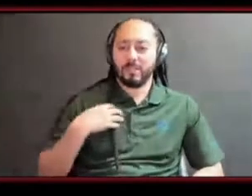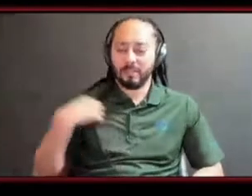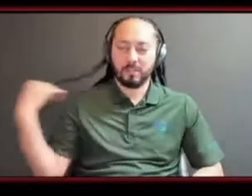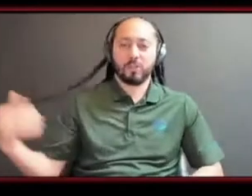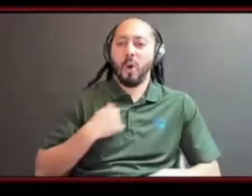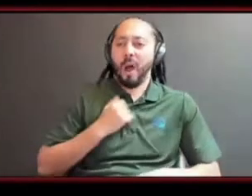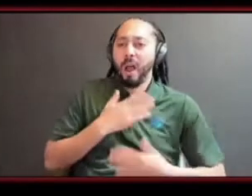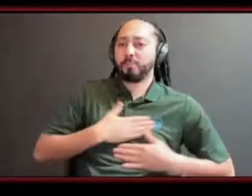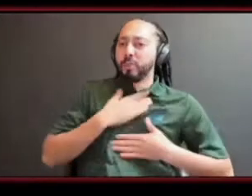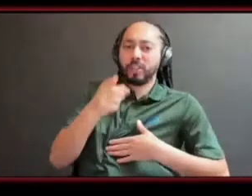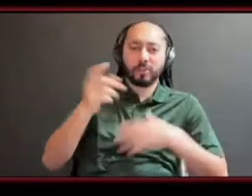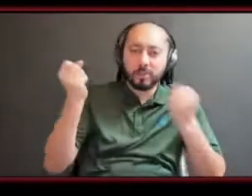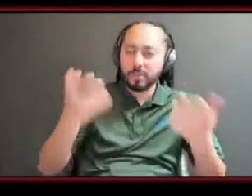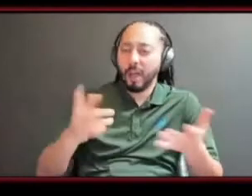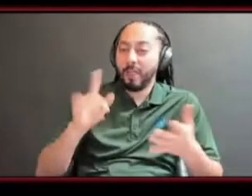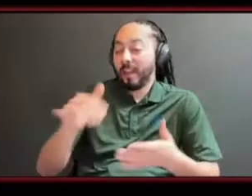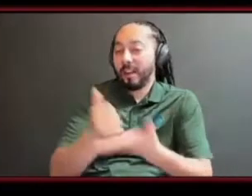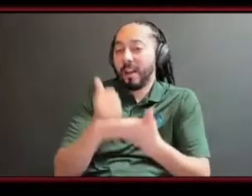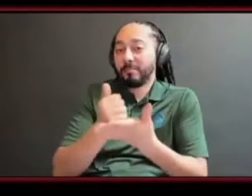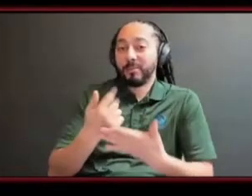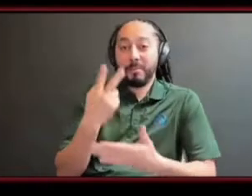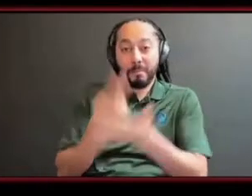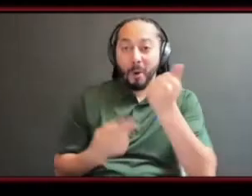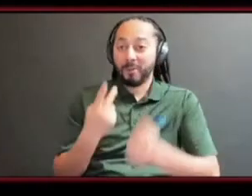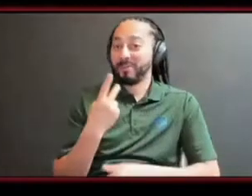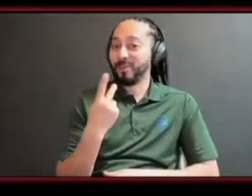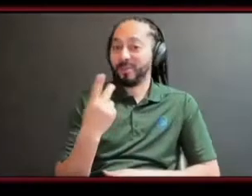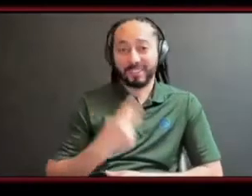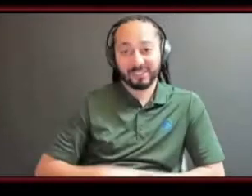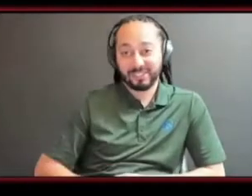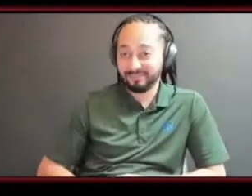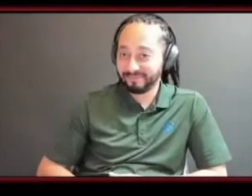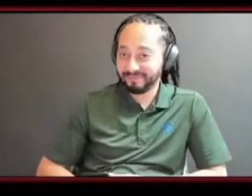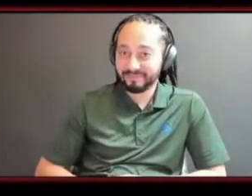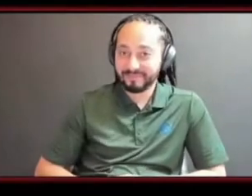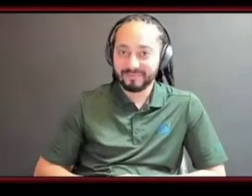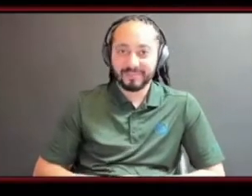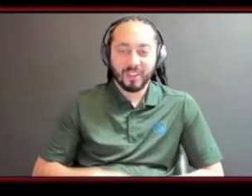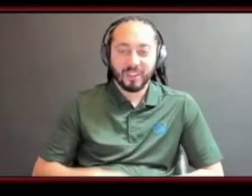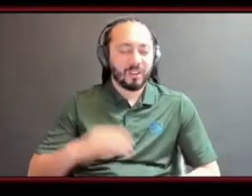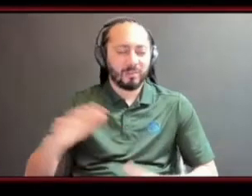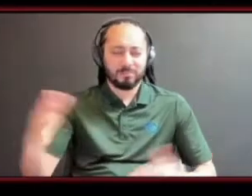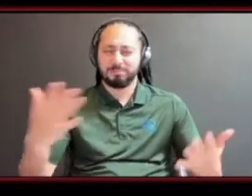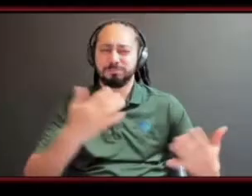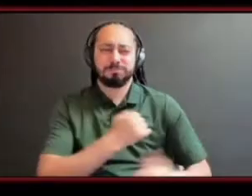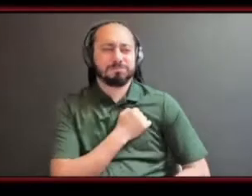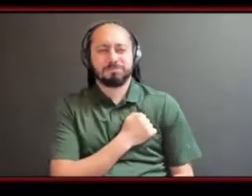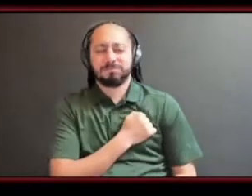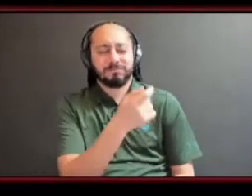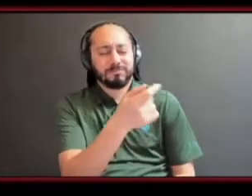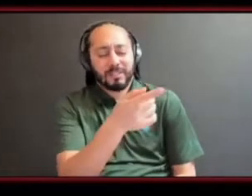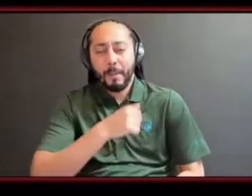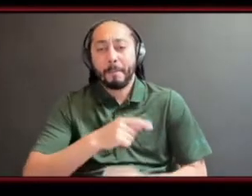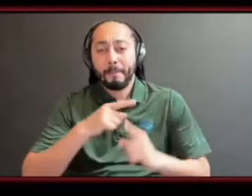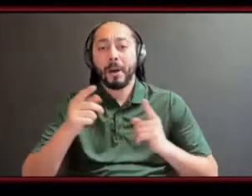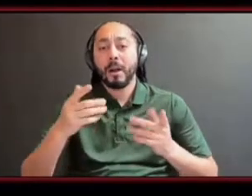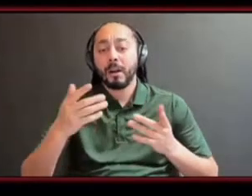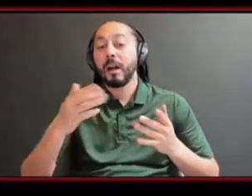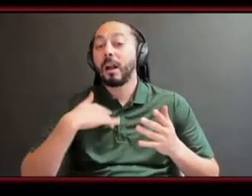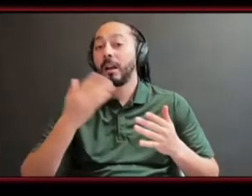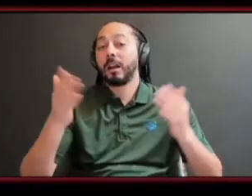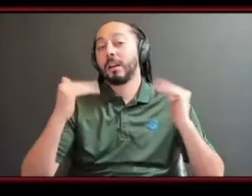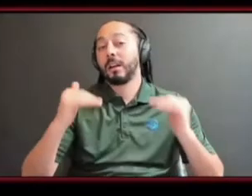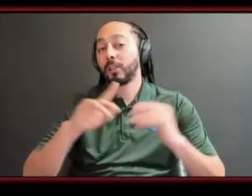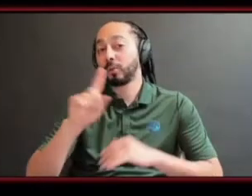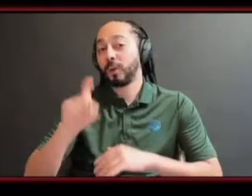that's been helping both of us i appreciate that i appreciate that all love so um i'll move on to the next question thank you for answering